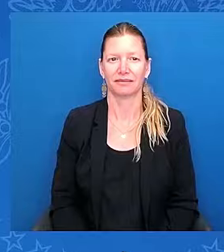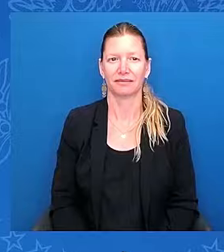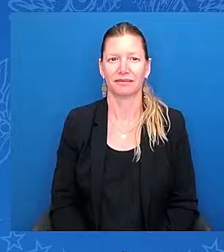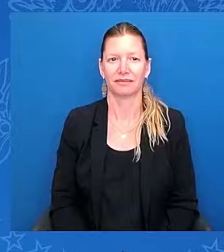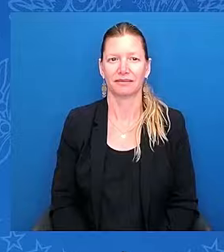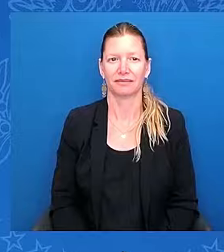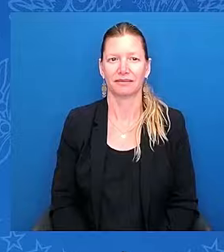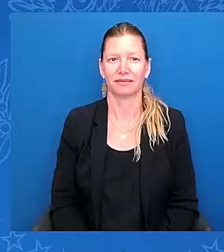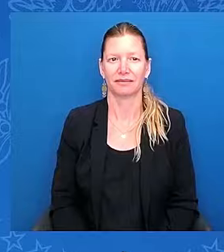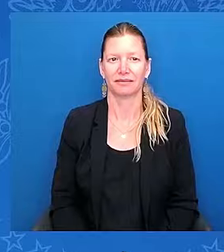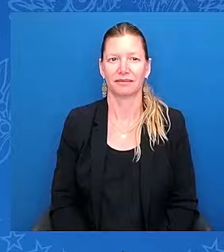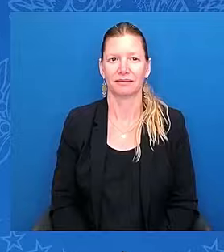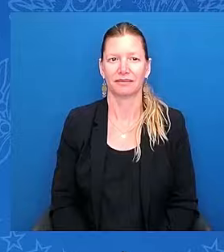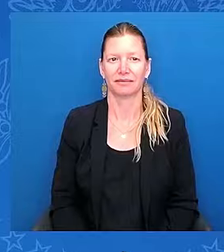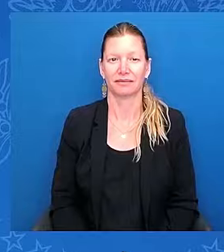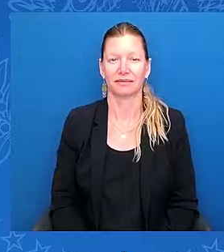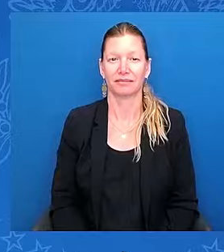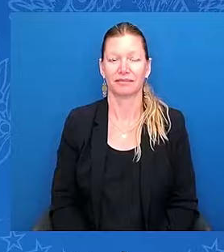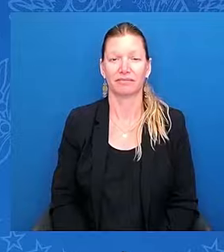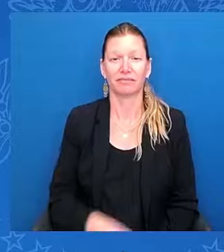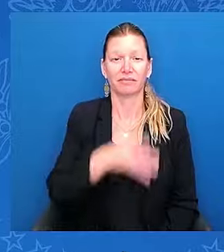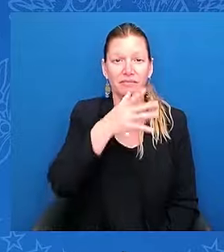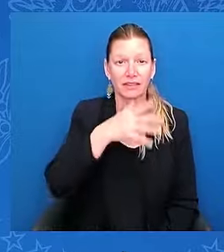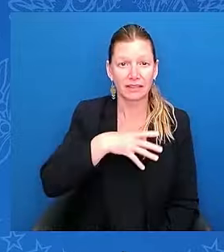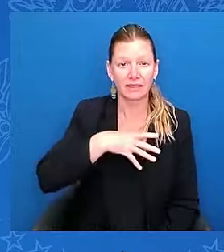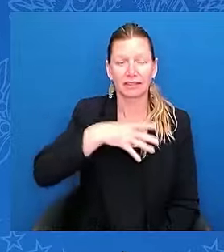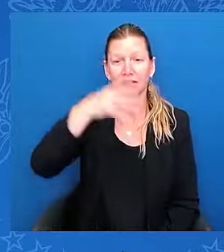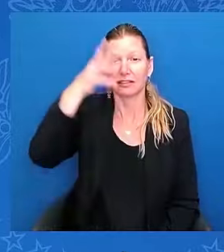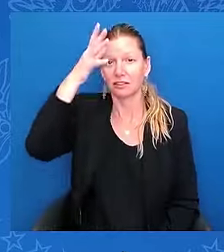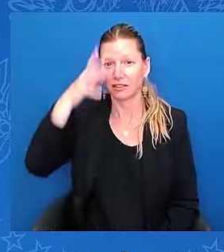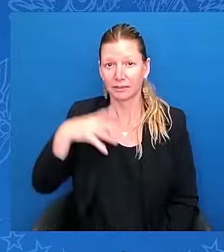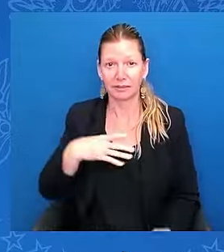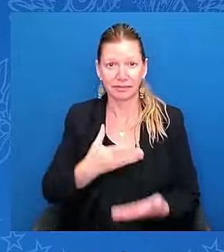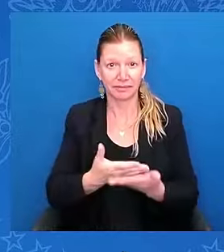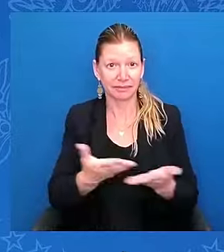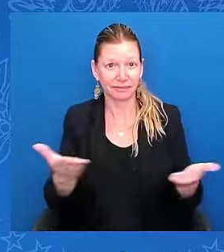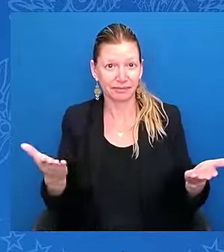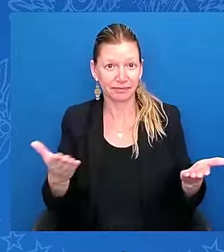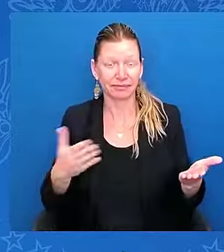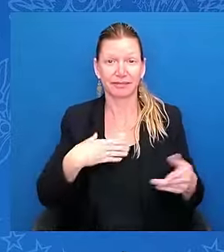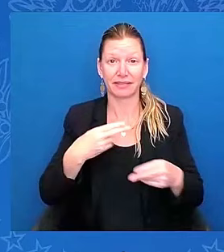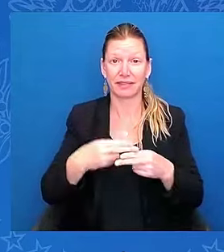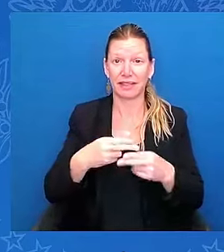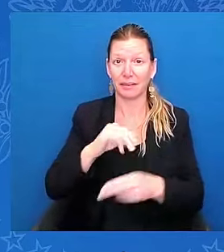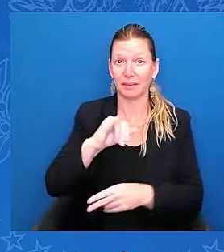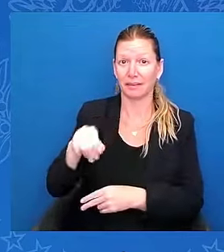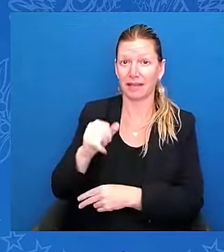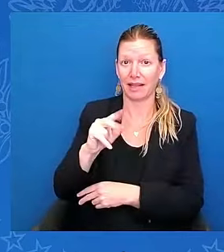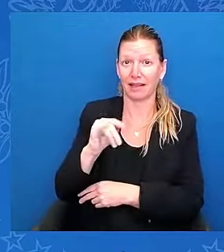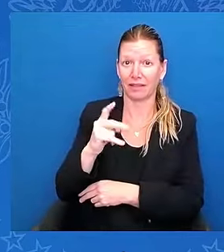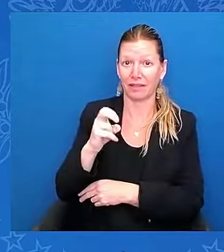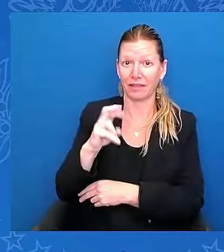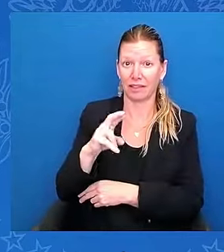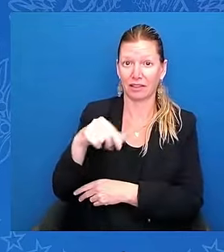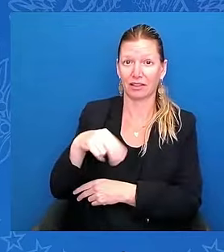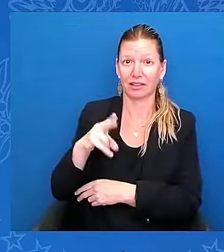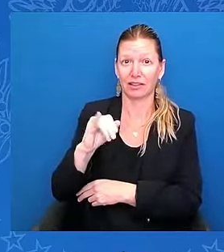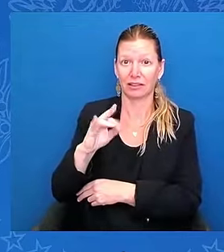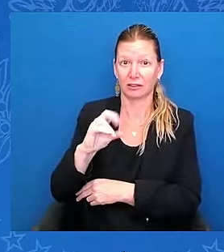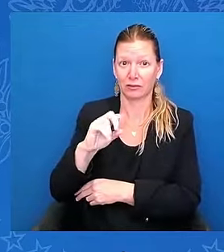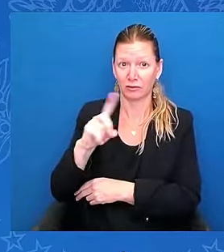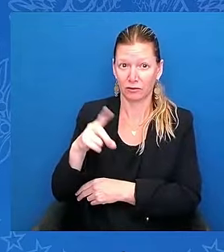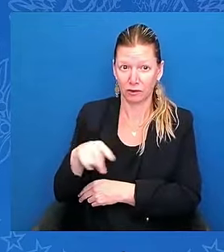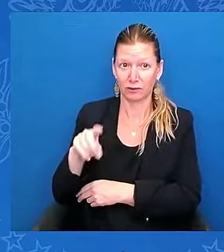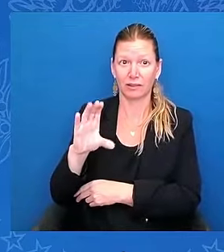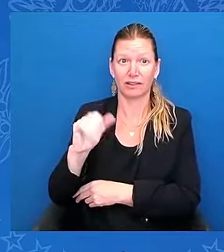Ladies and gentlemen, my name is Javier Quiroz Castro. My resilient parents brought me to this country